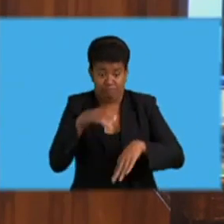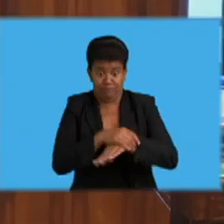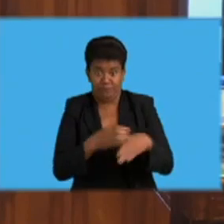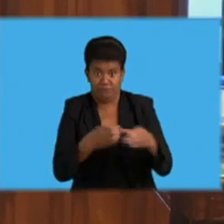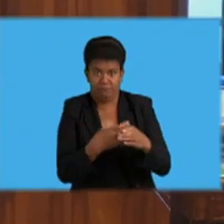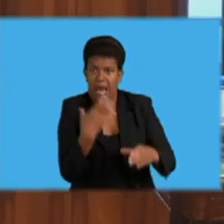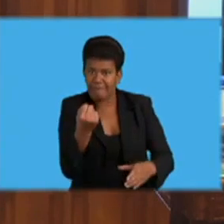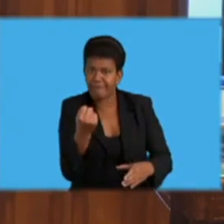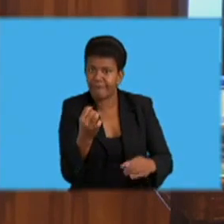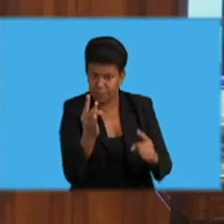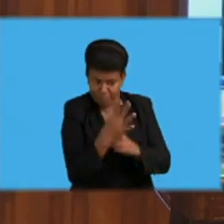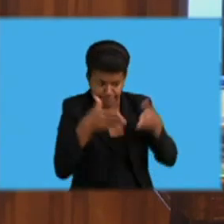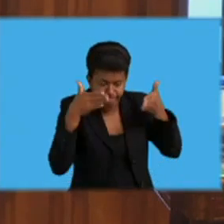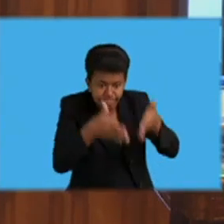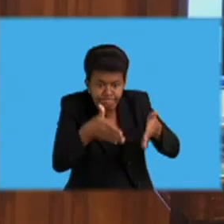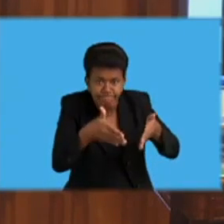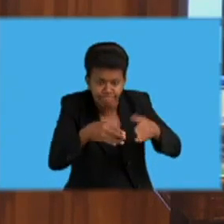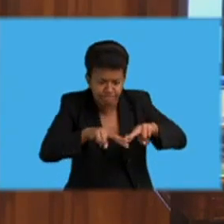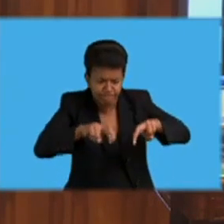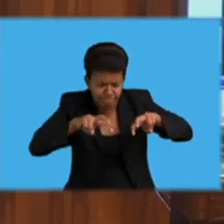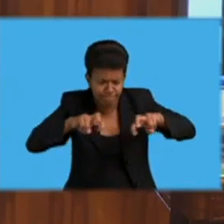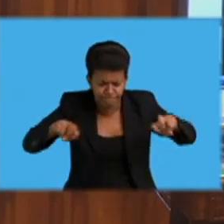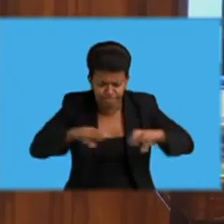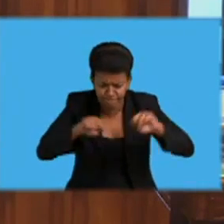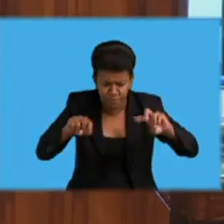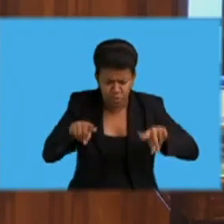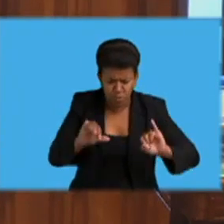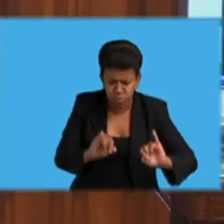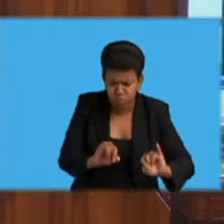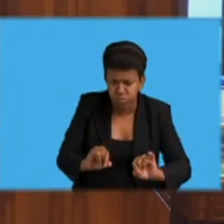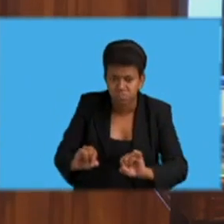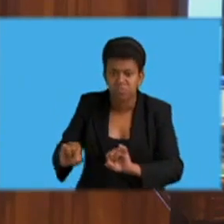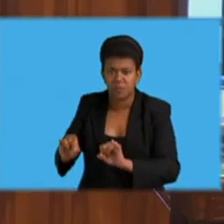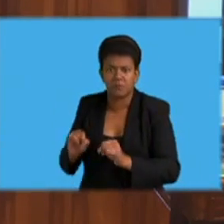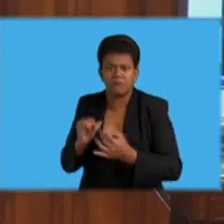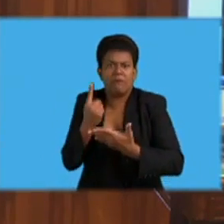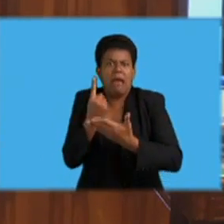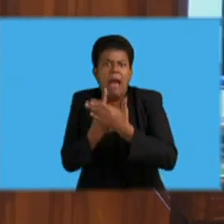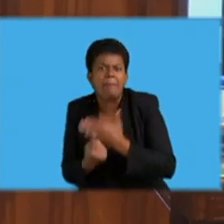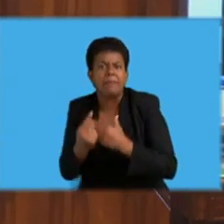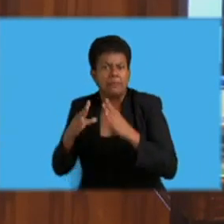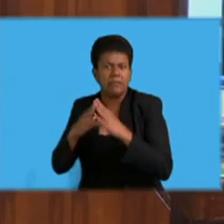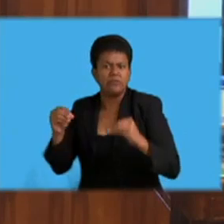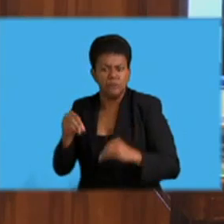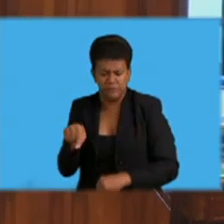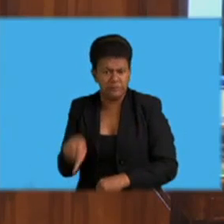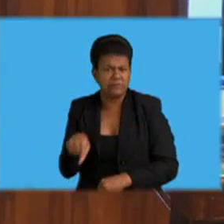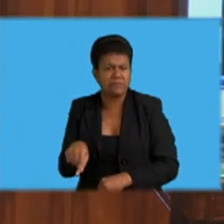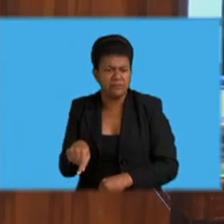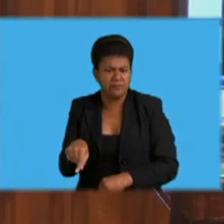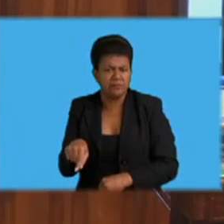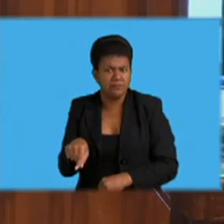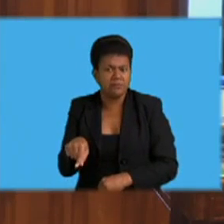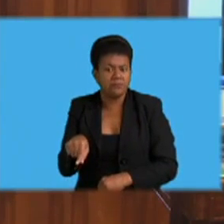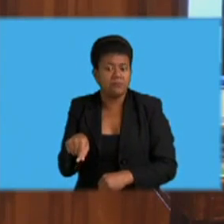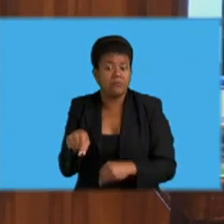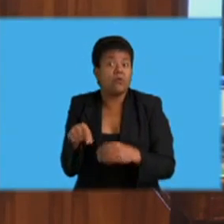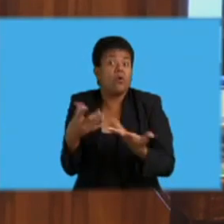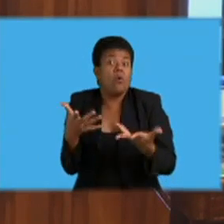of cases that are sexual in nature, including those concerning women and children.